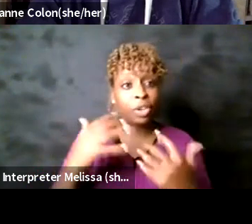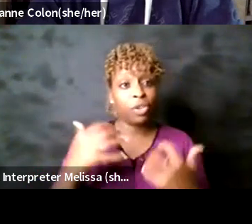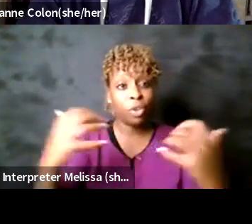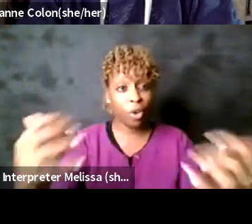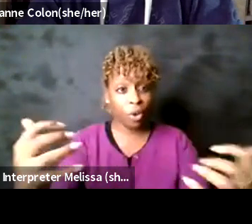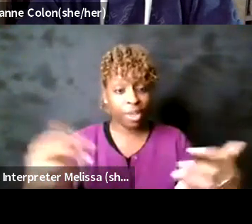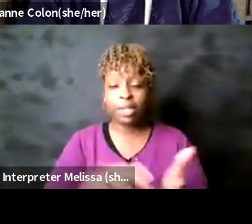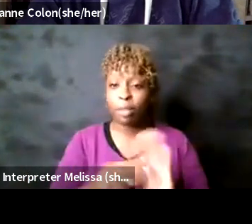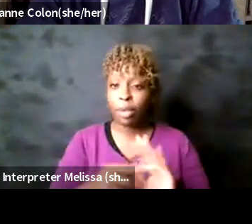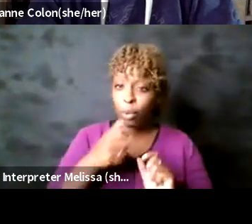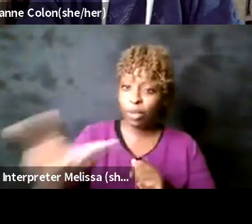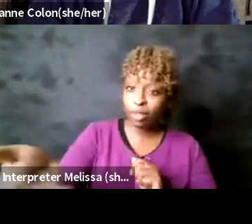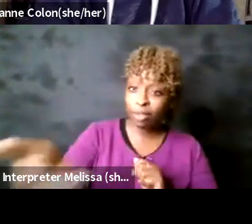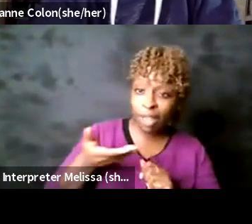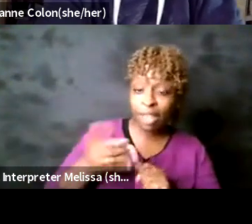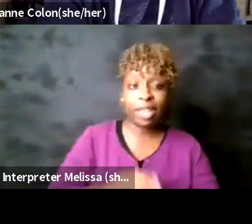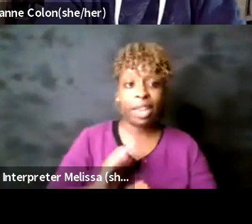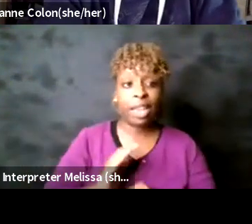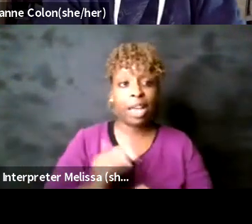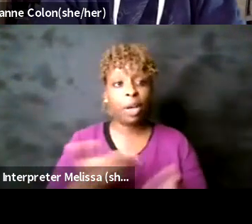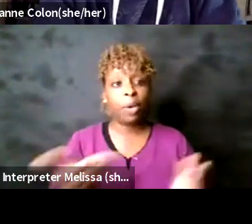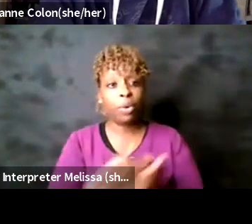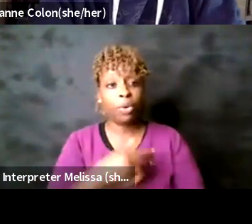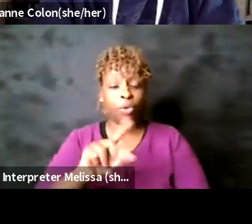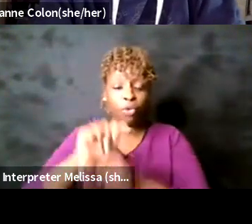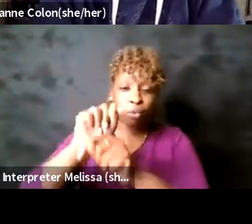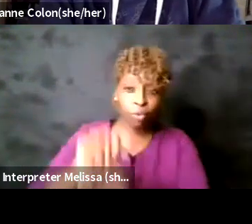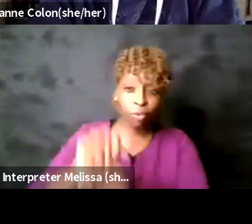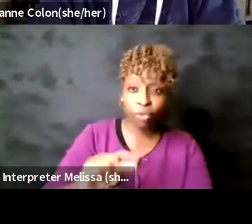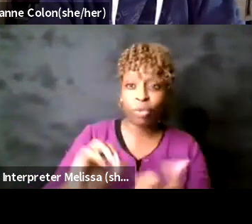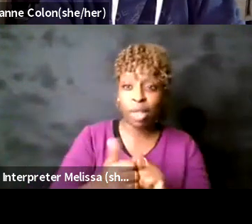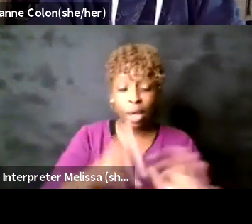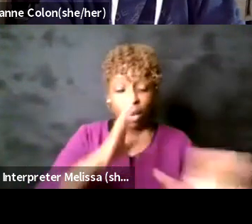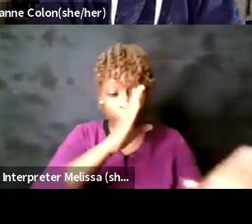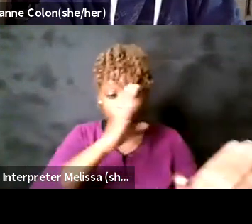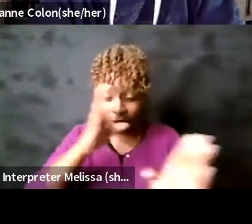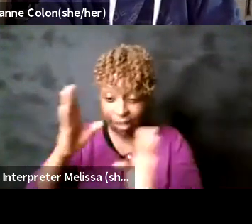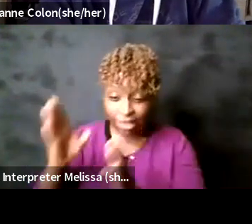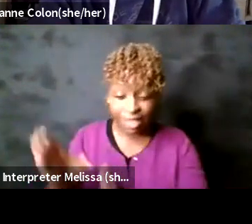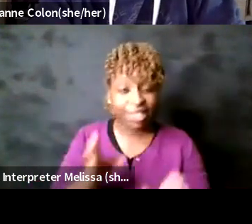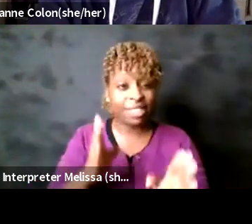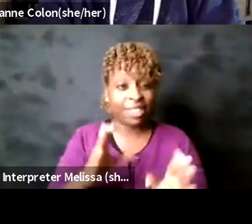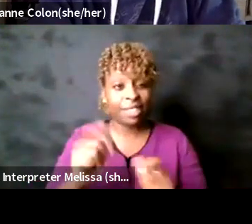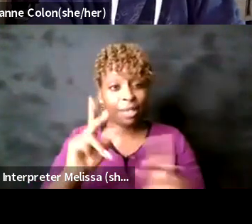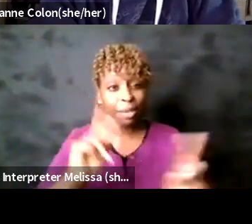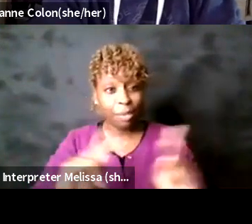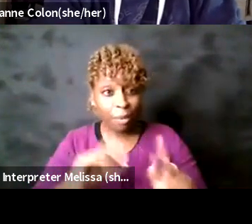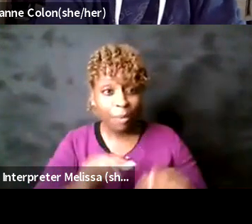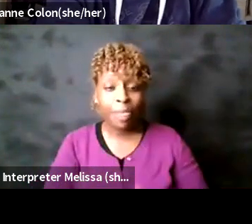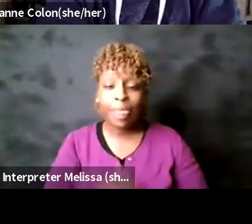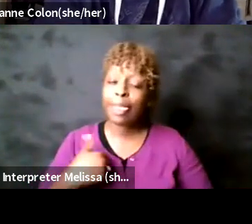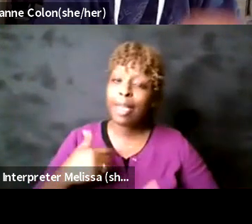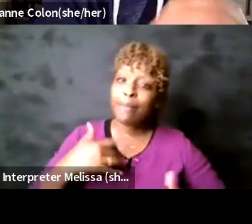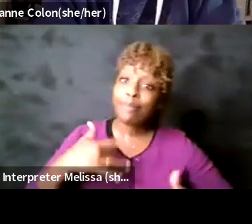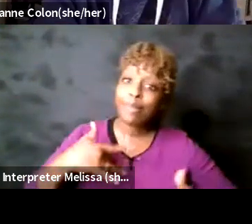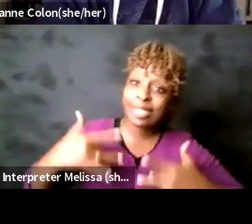what about what our new rituals are about how we we look and pay attention to one another i'm excited about sharing these resources i know that some of us are